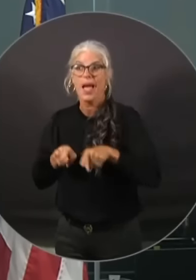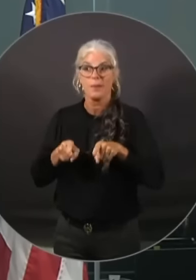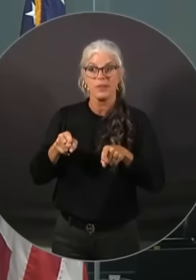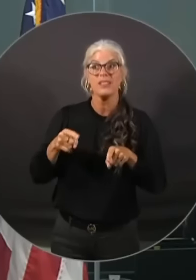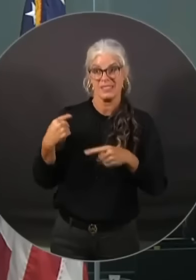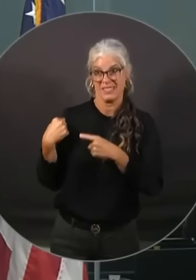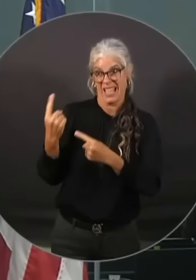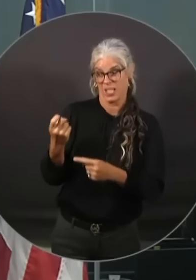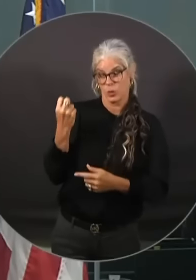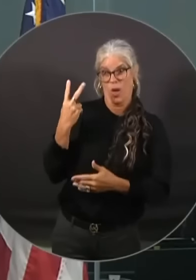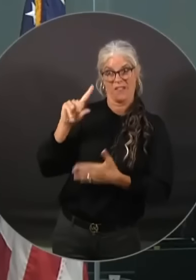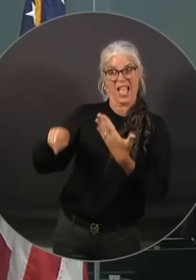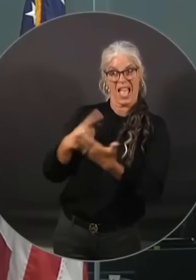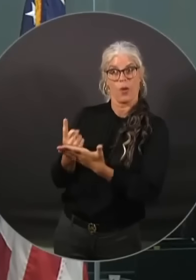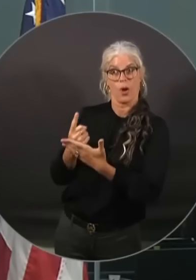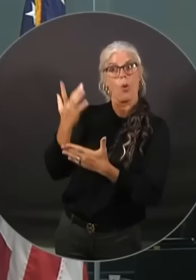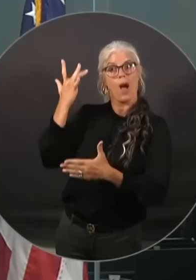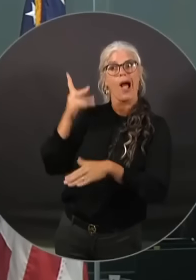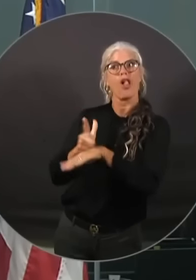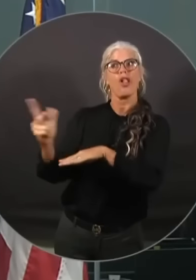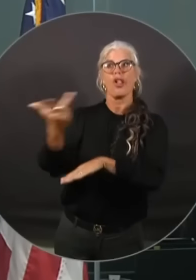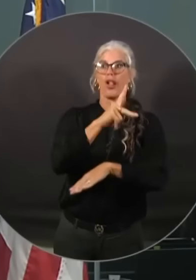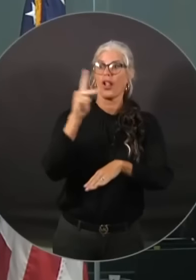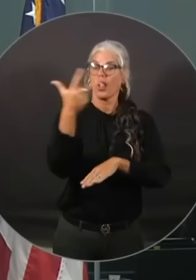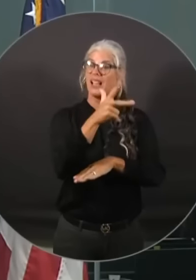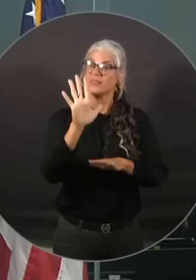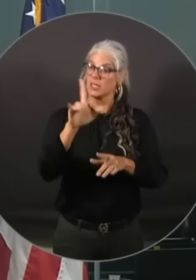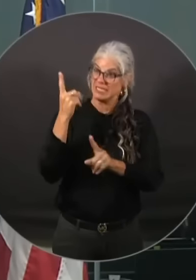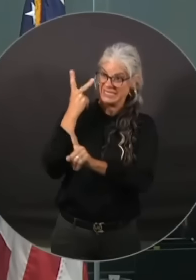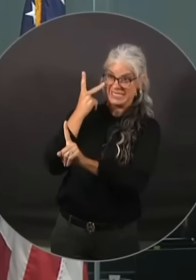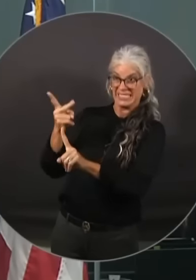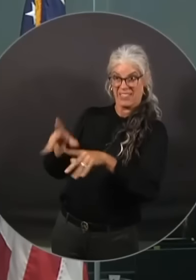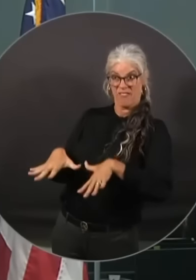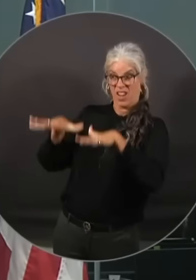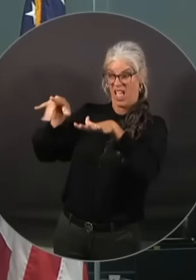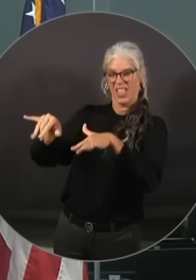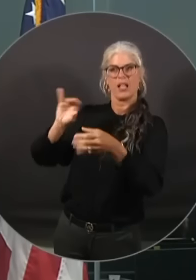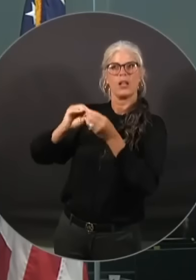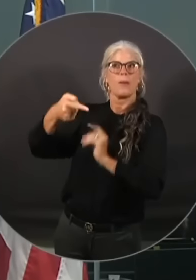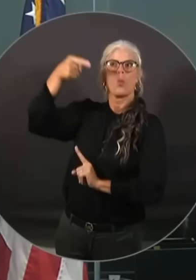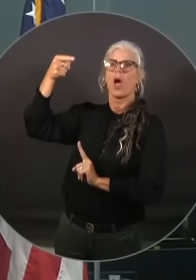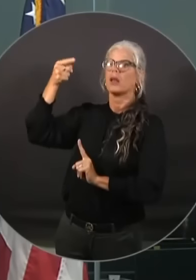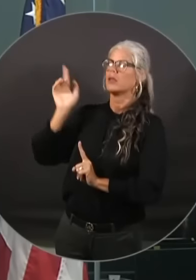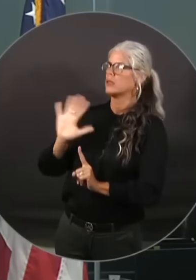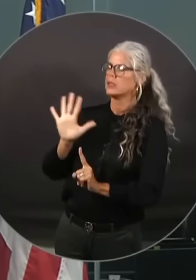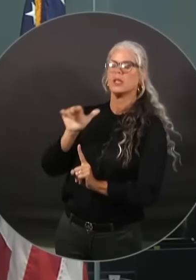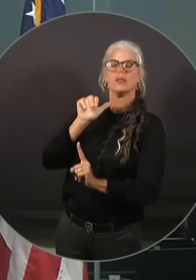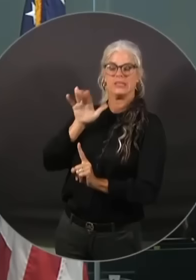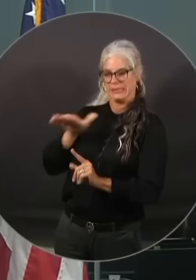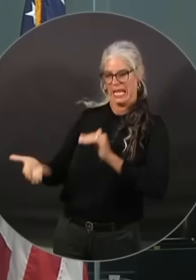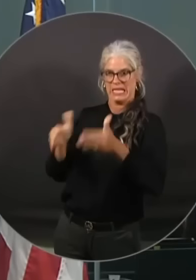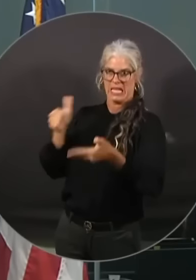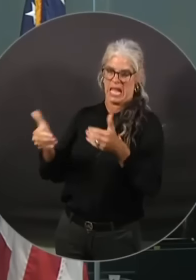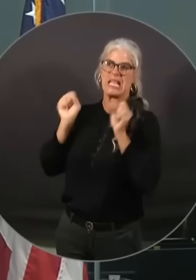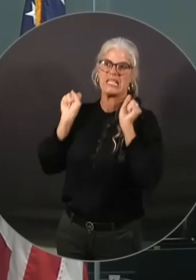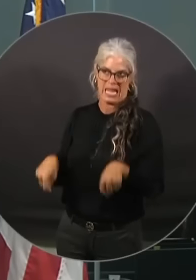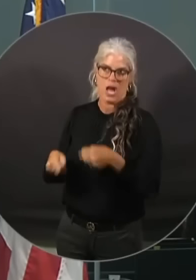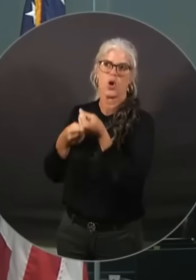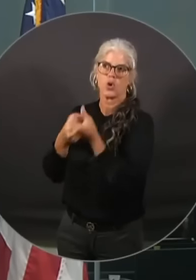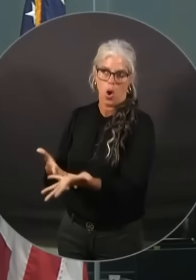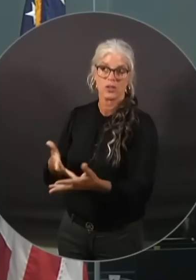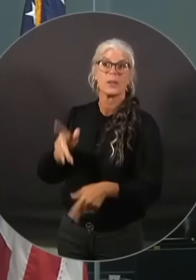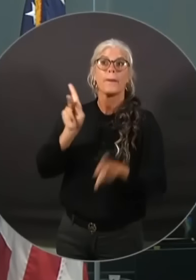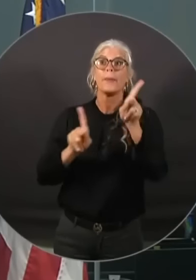have flood situations, that is the number one way where we will see fatalities is by people being out on the roads and